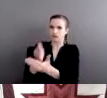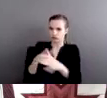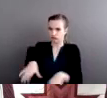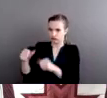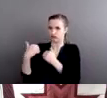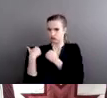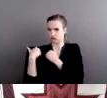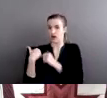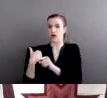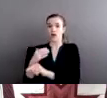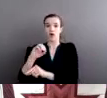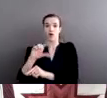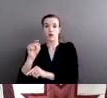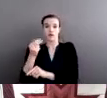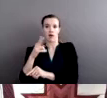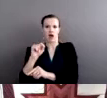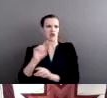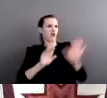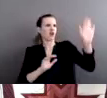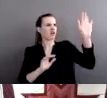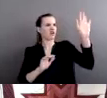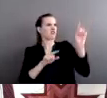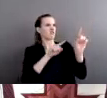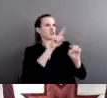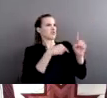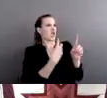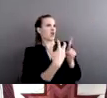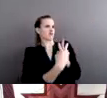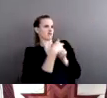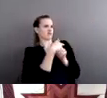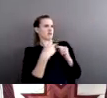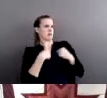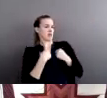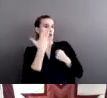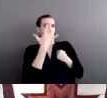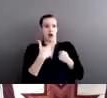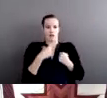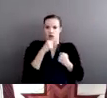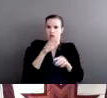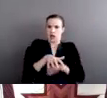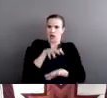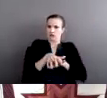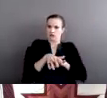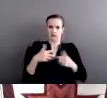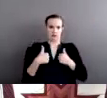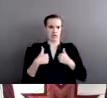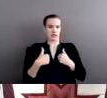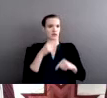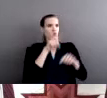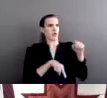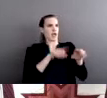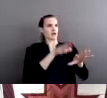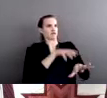was a theắngkin law can't be held accountable as a judge That's I'm not Suquamish. I